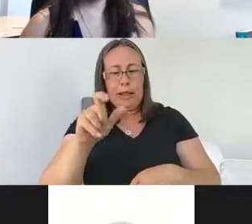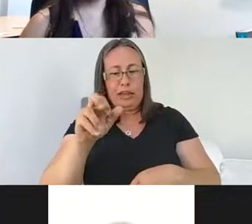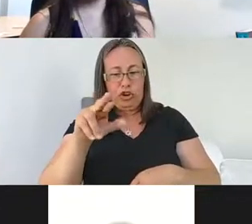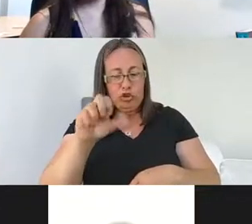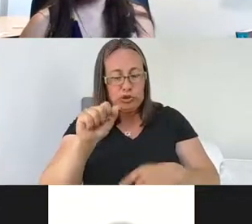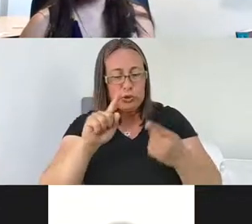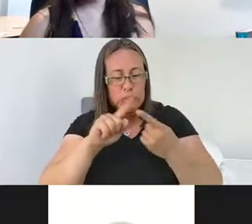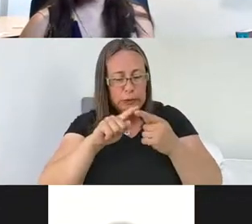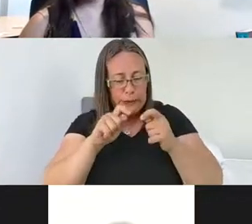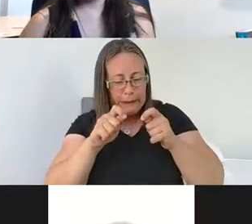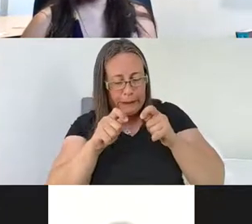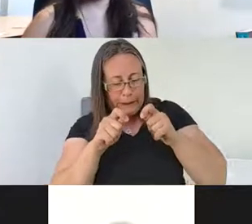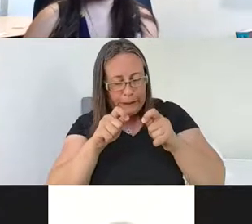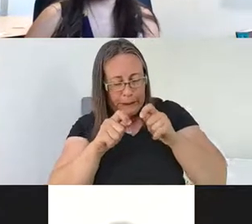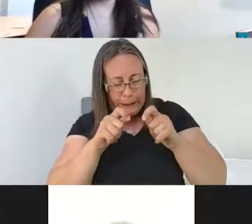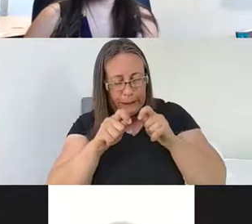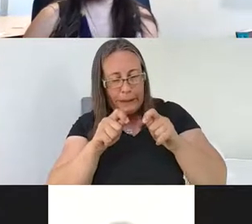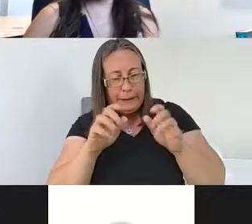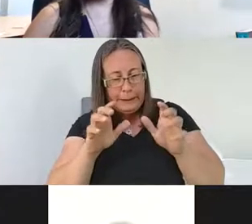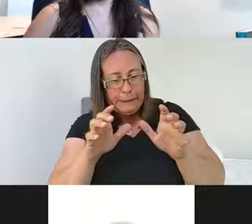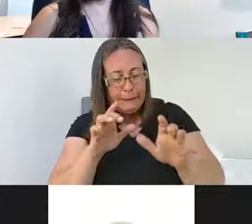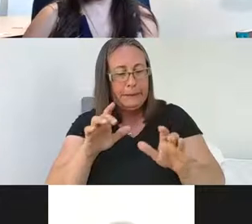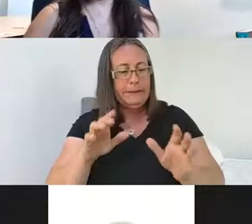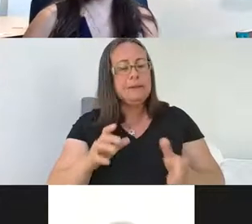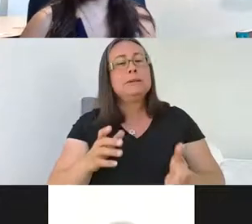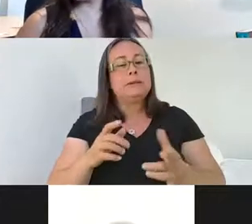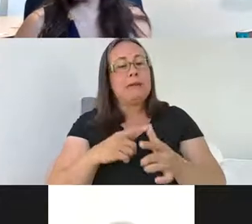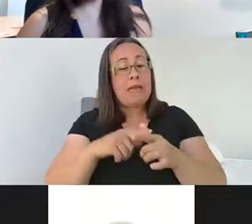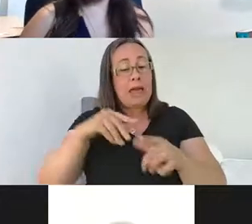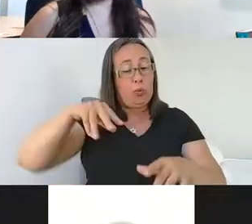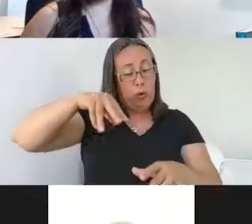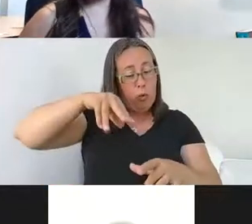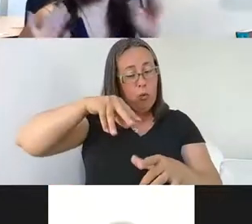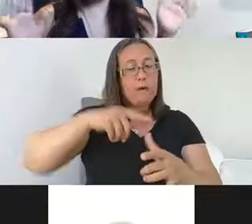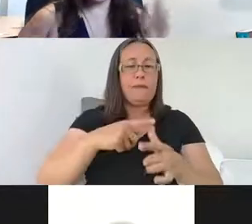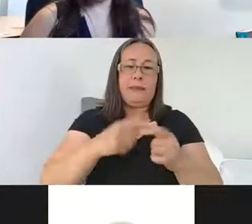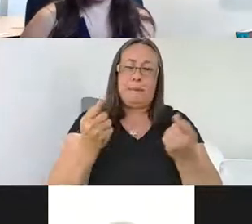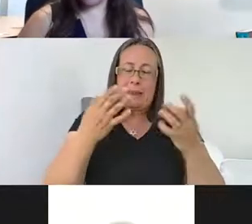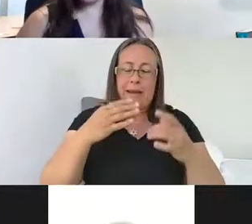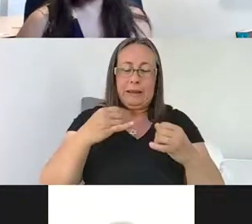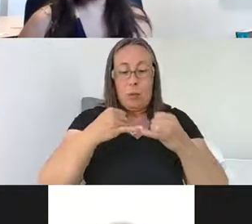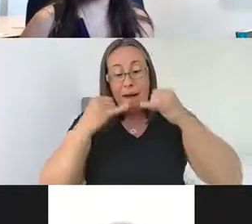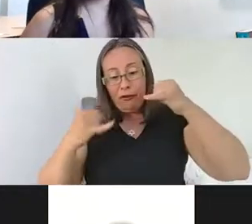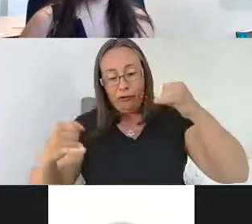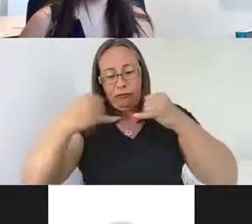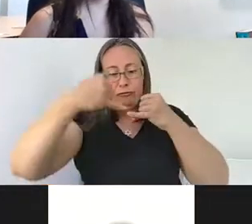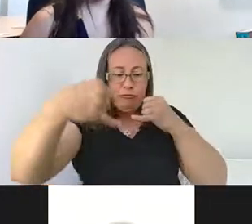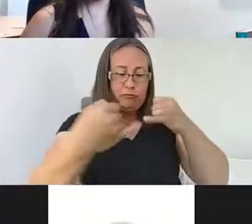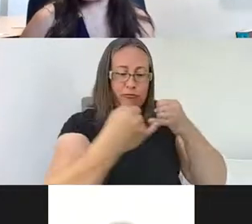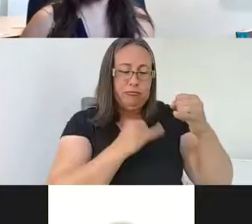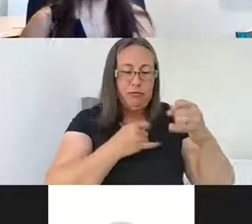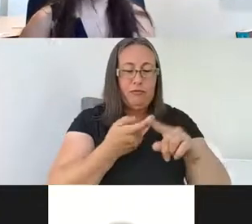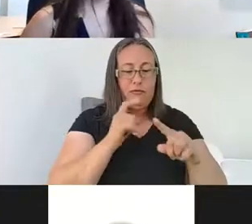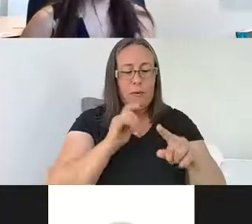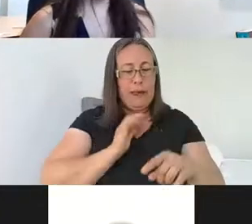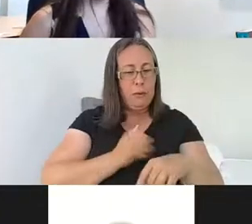and make contact with them to start to record. And then there's always lots of wires coming in and out of the out of our out of our